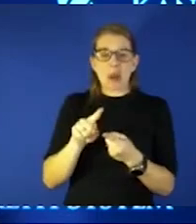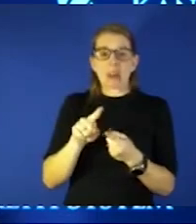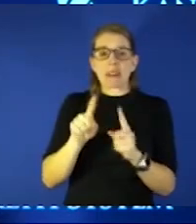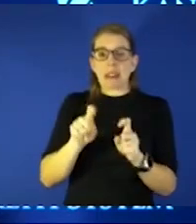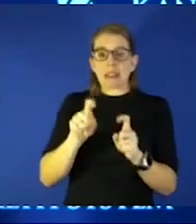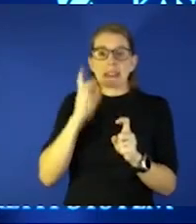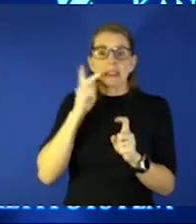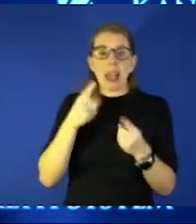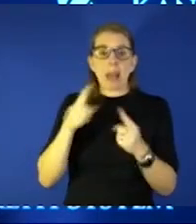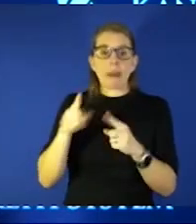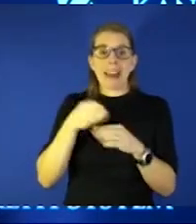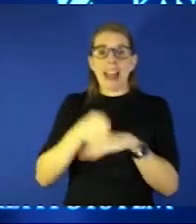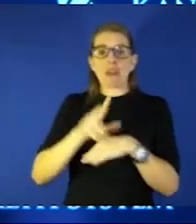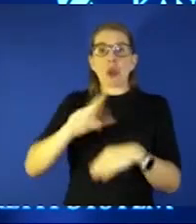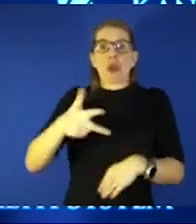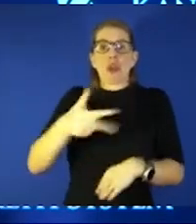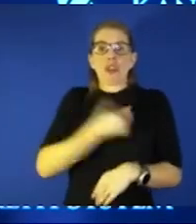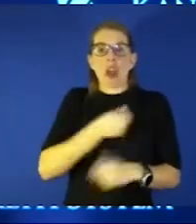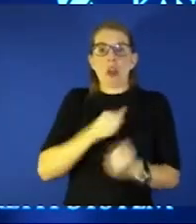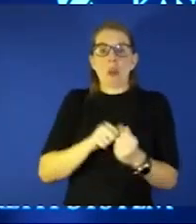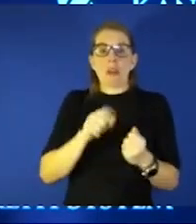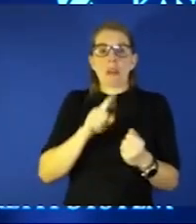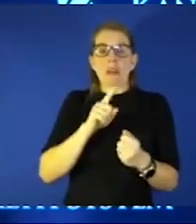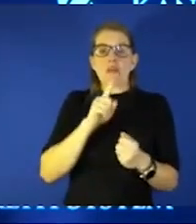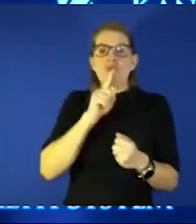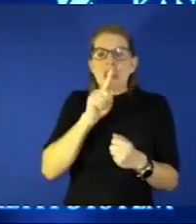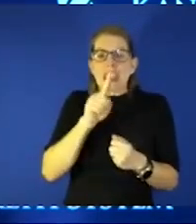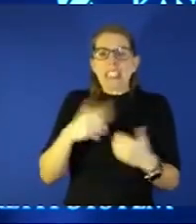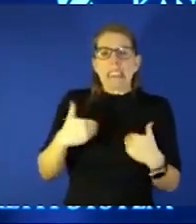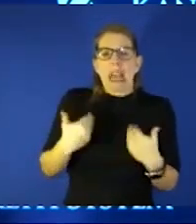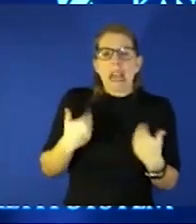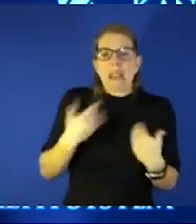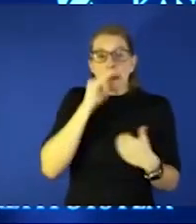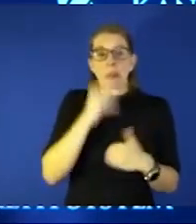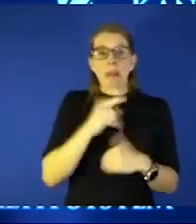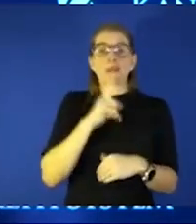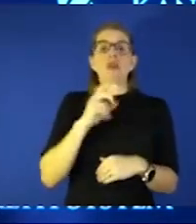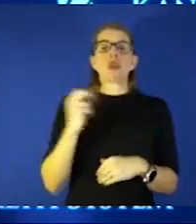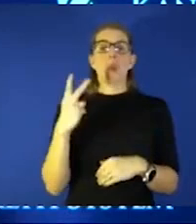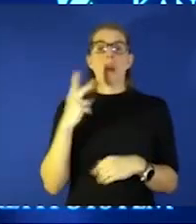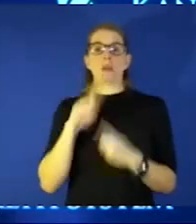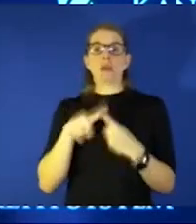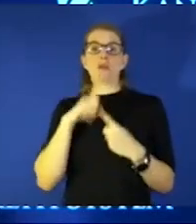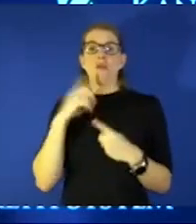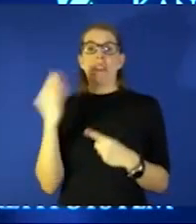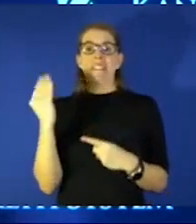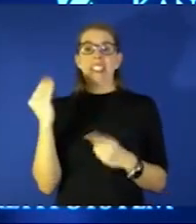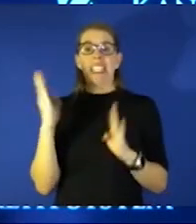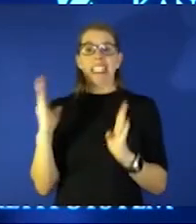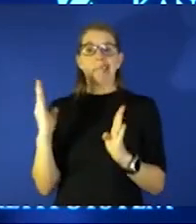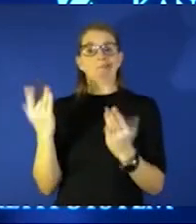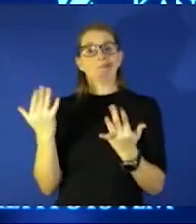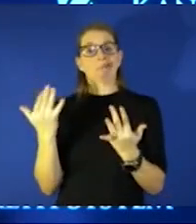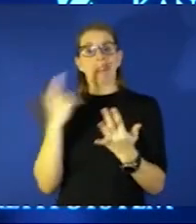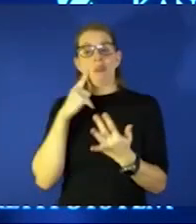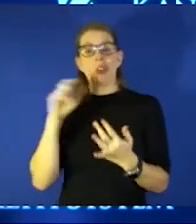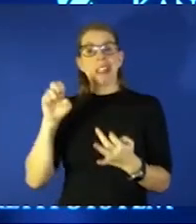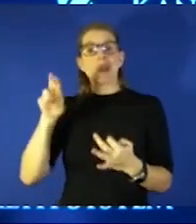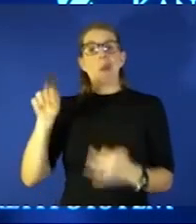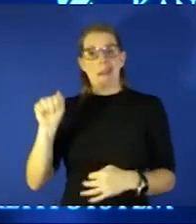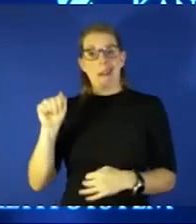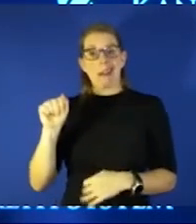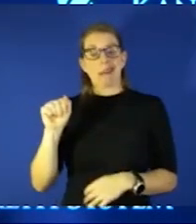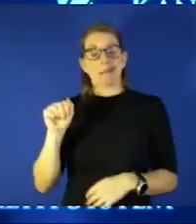happens after a third shot with uh with the really young kids but in the 12 to 15 year age range um we're just gonna have to wait for early use authorization uh